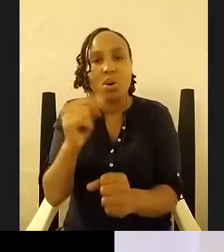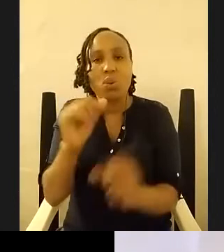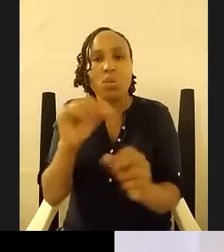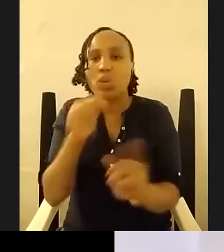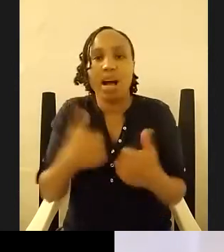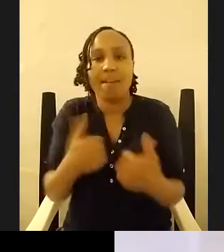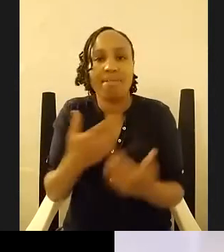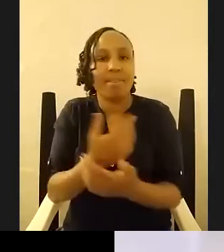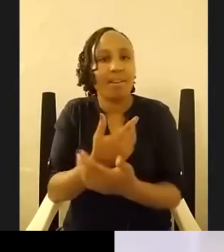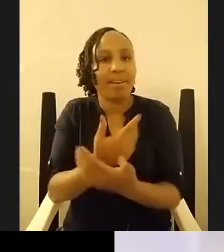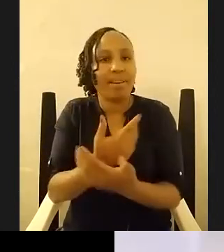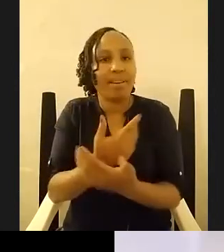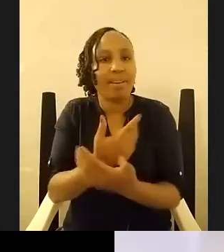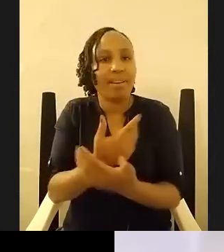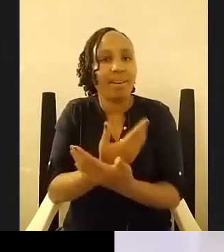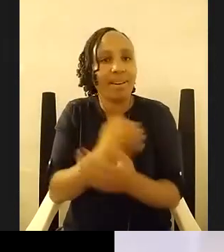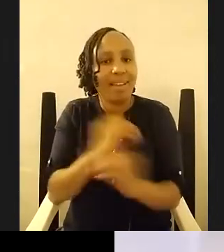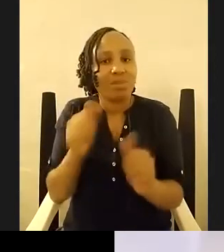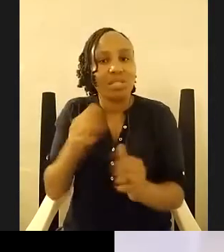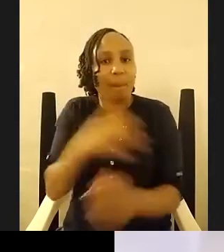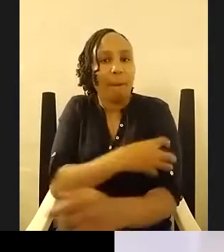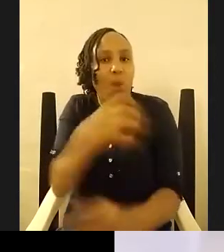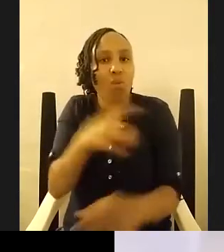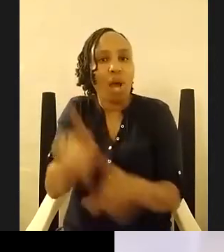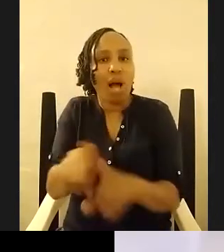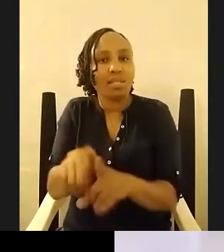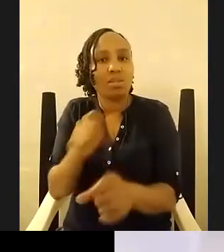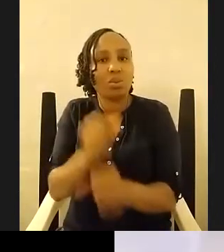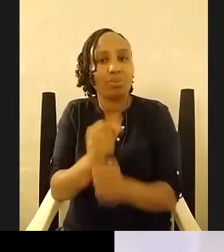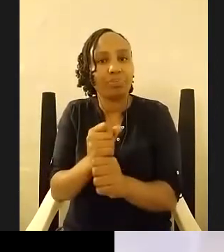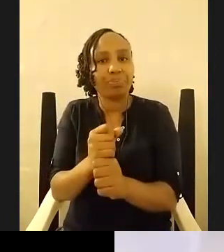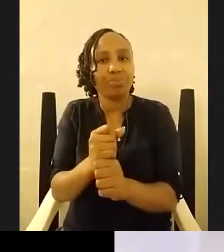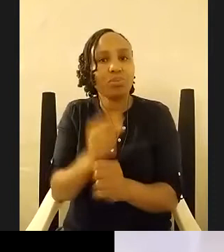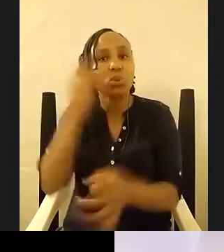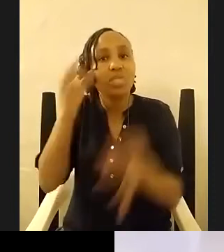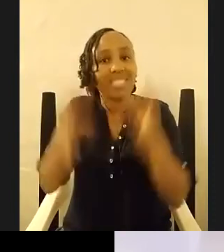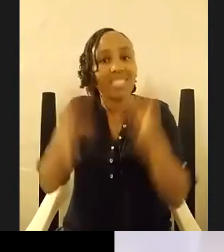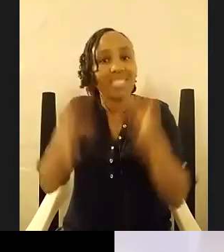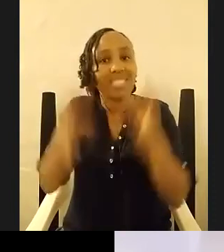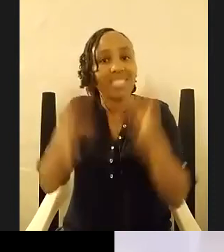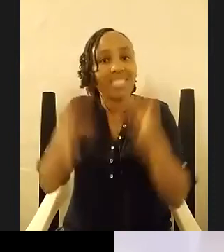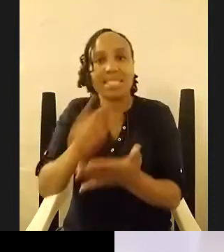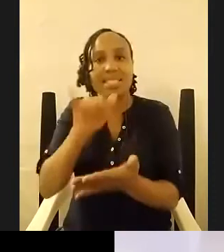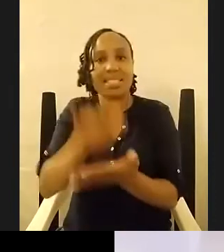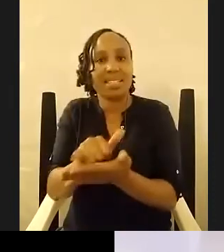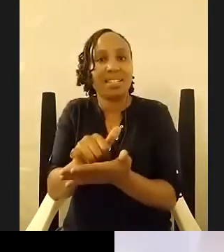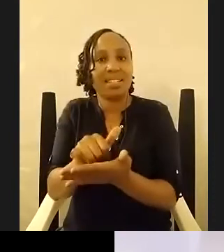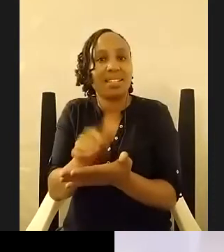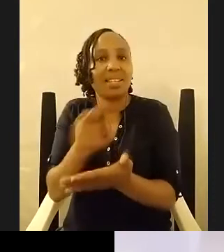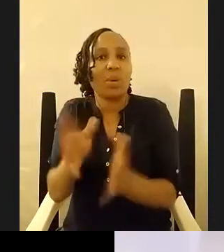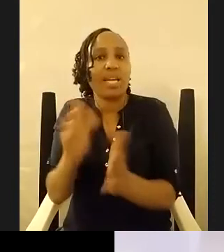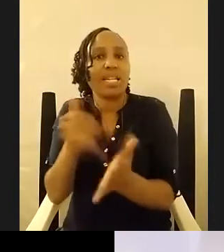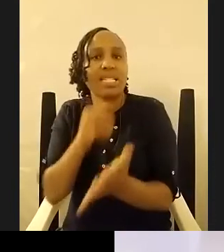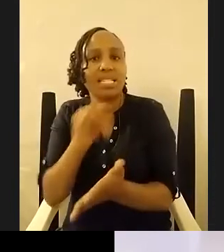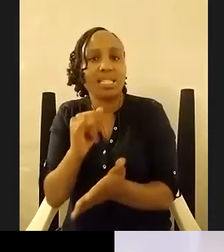justify why a sentence is the way it is i i try as much as possible not to just put a sentence on